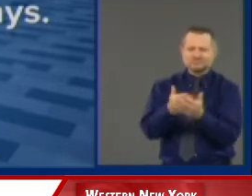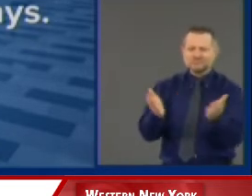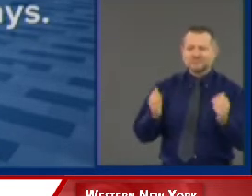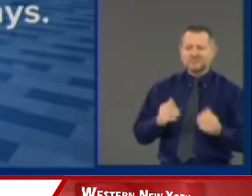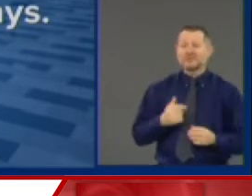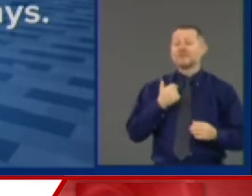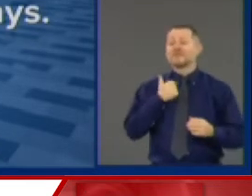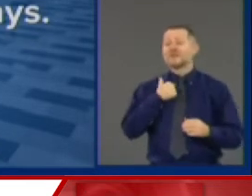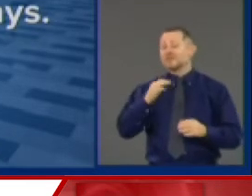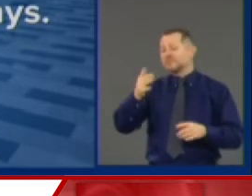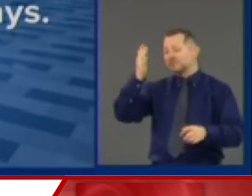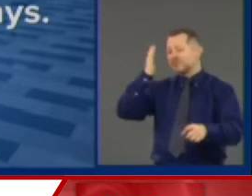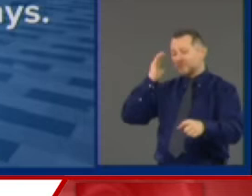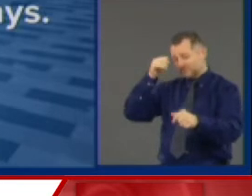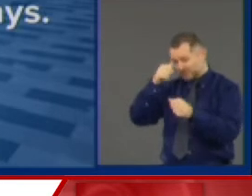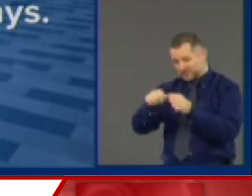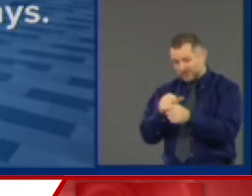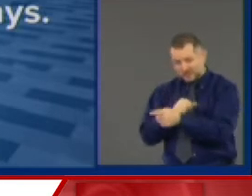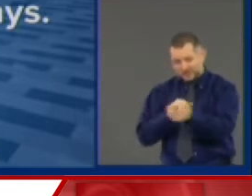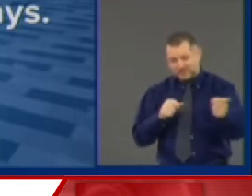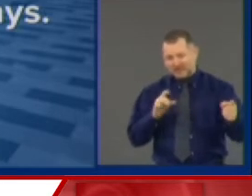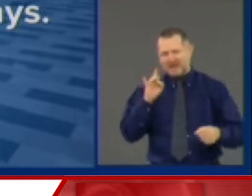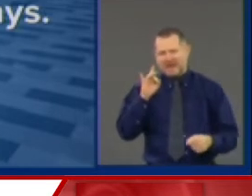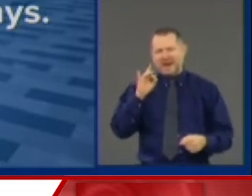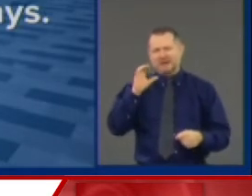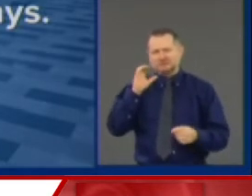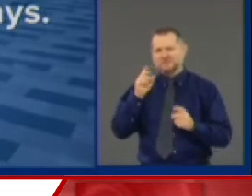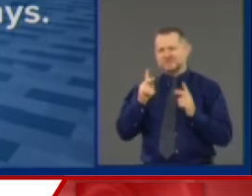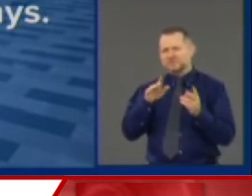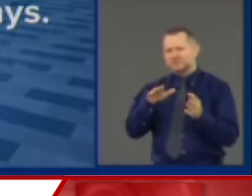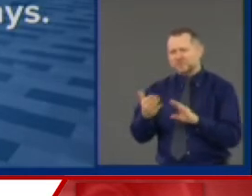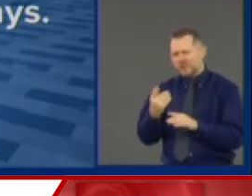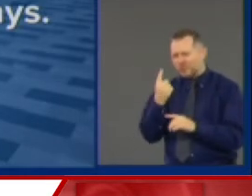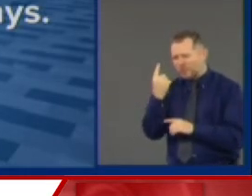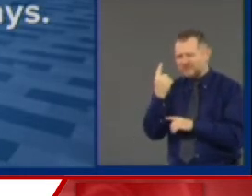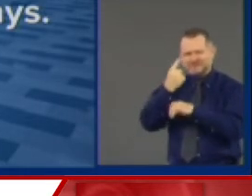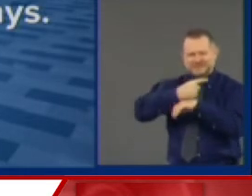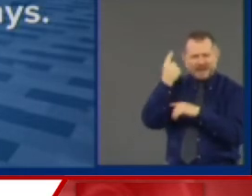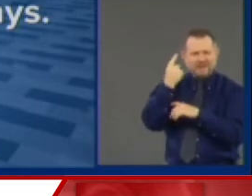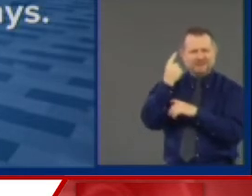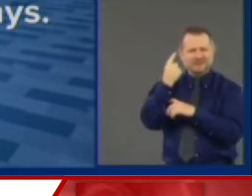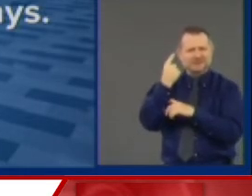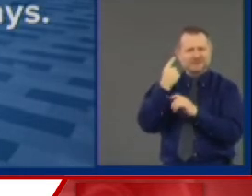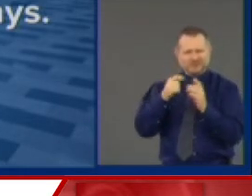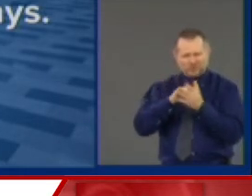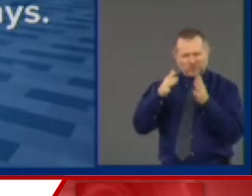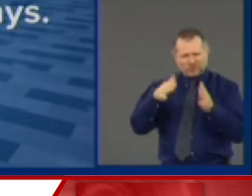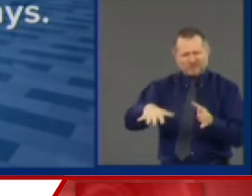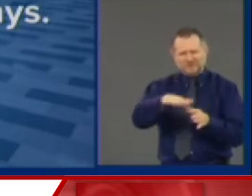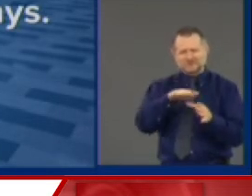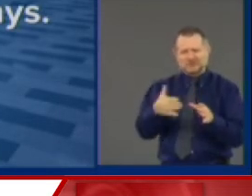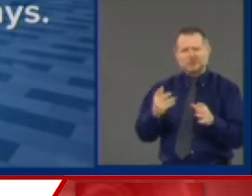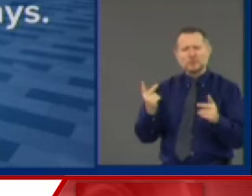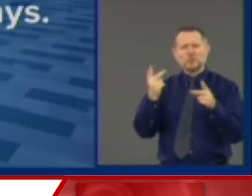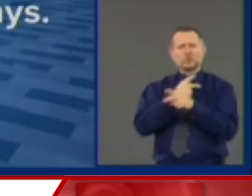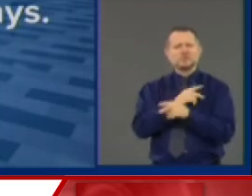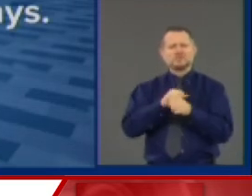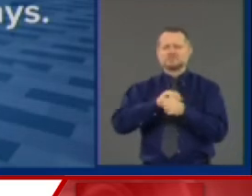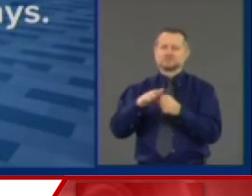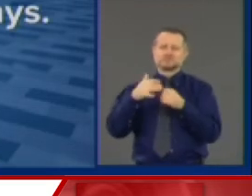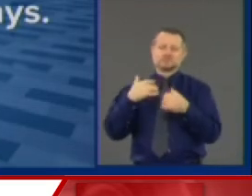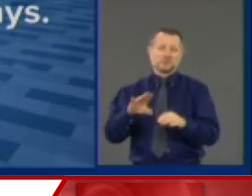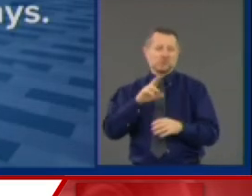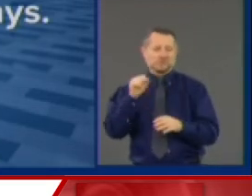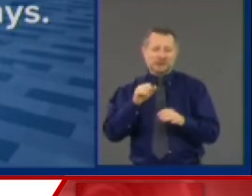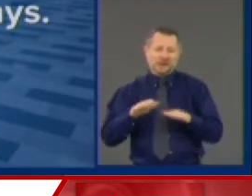die in one day. We had the worst situation in the United States of America. At one